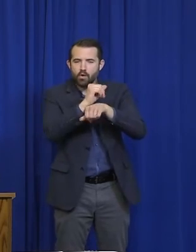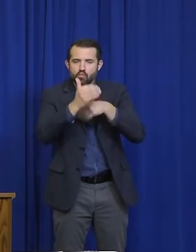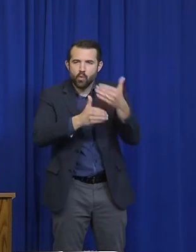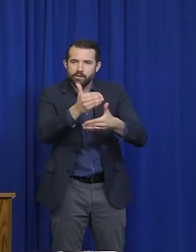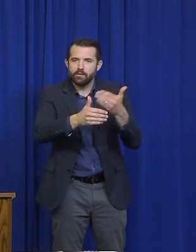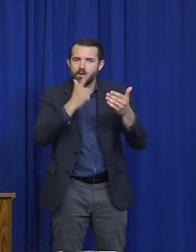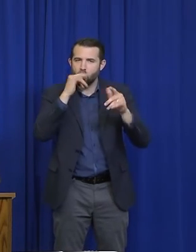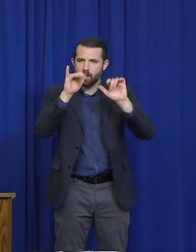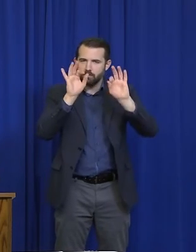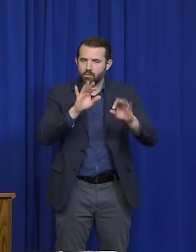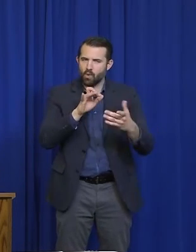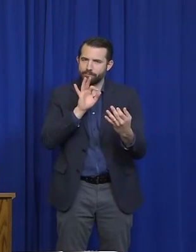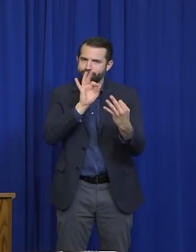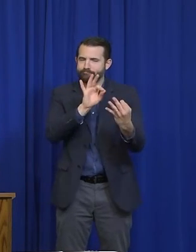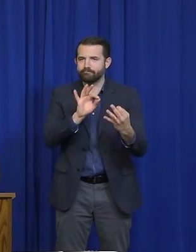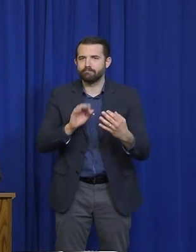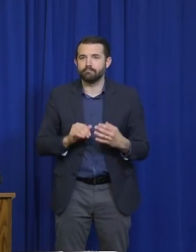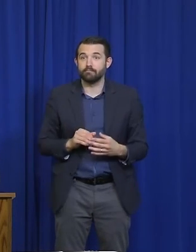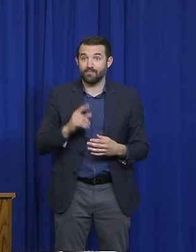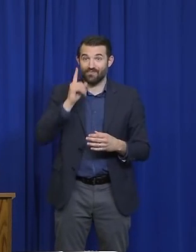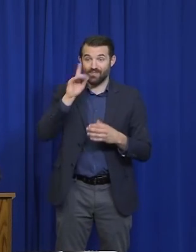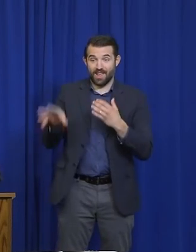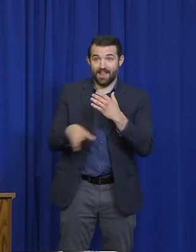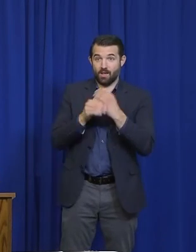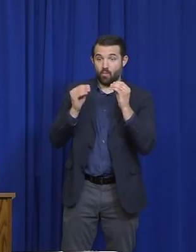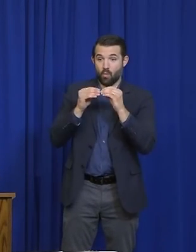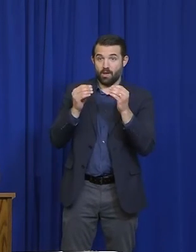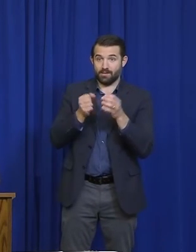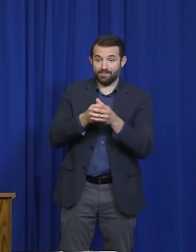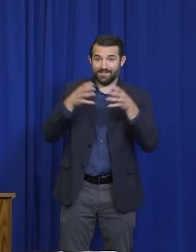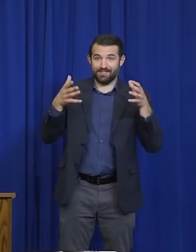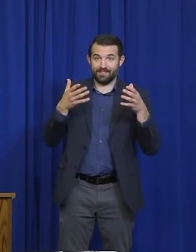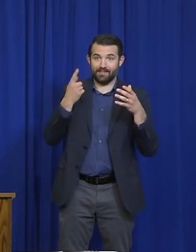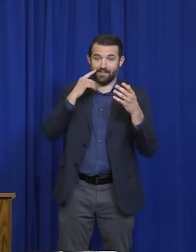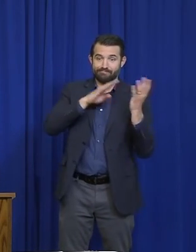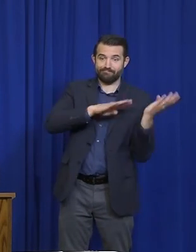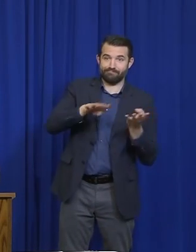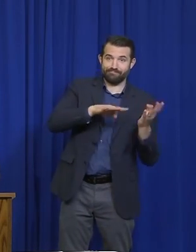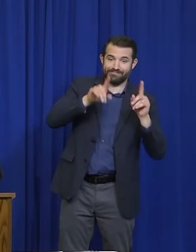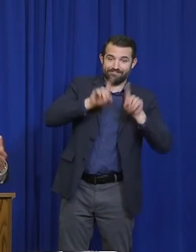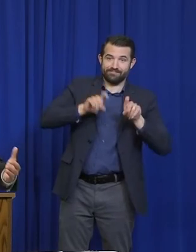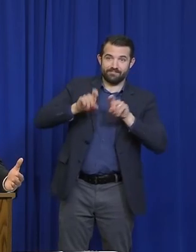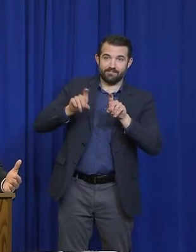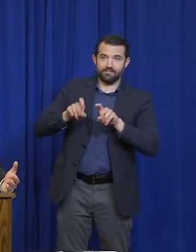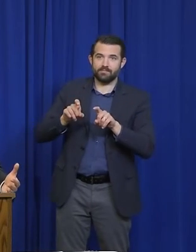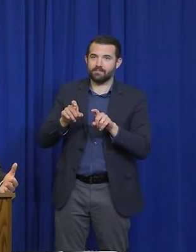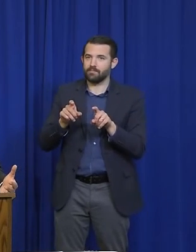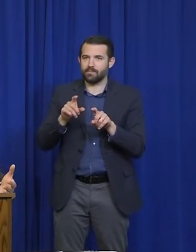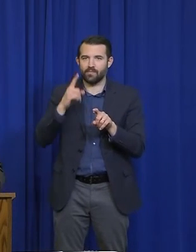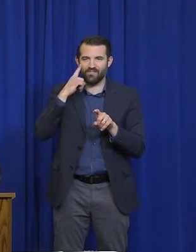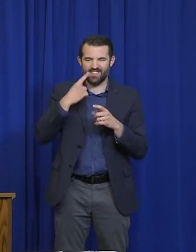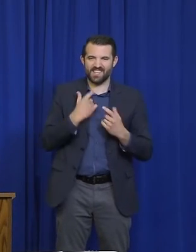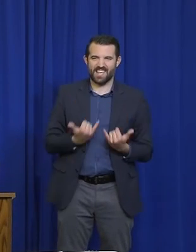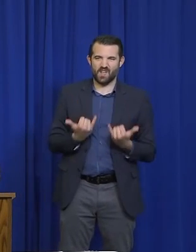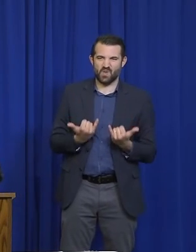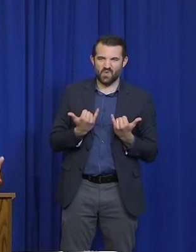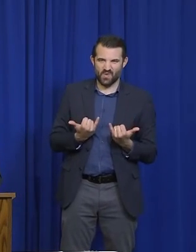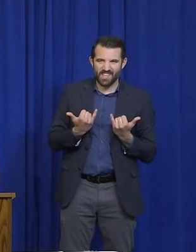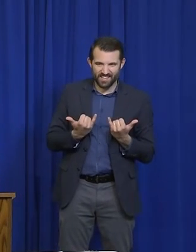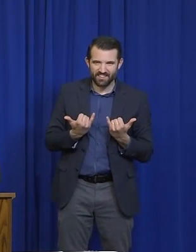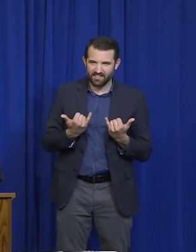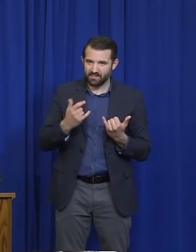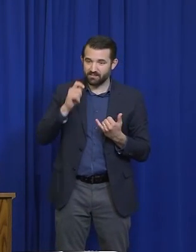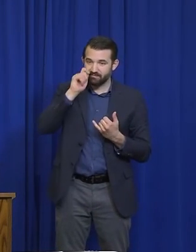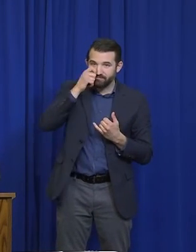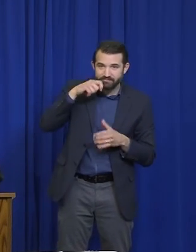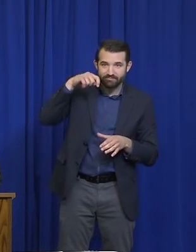planks right now to expand testing for the nucleic acid, the PCR test. And then we're also simultaneously looking at the